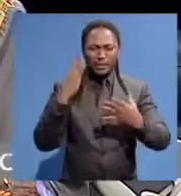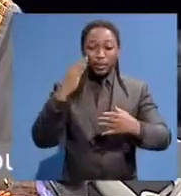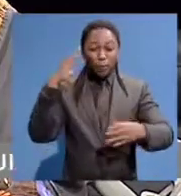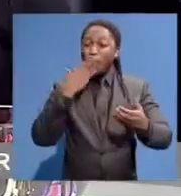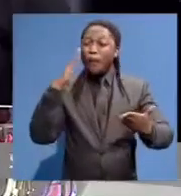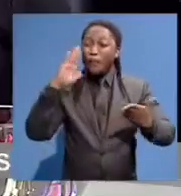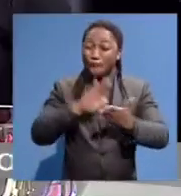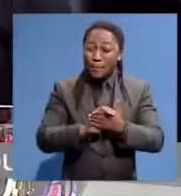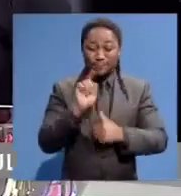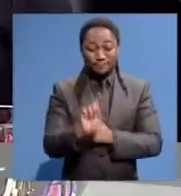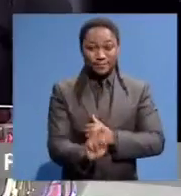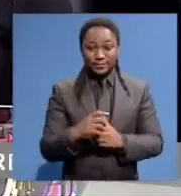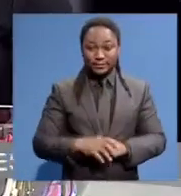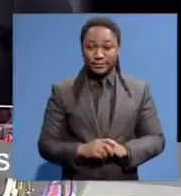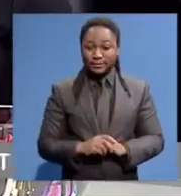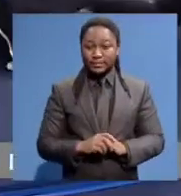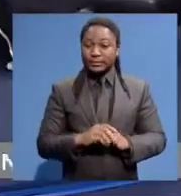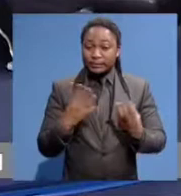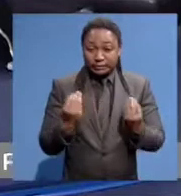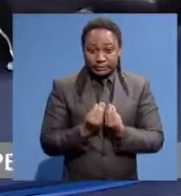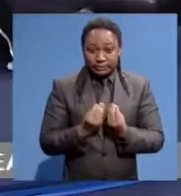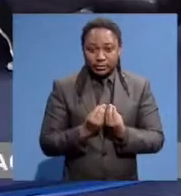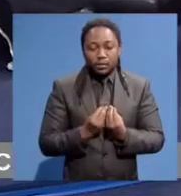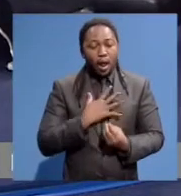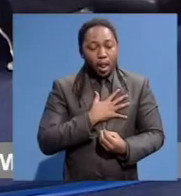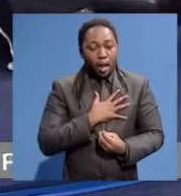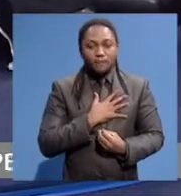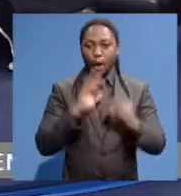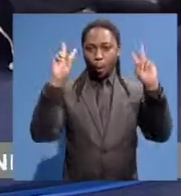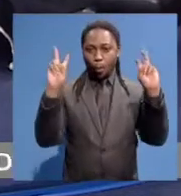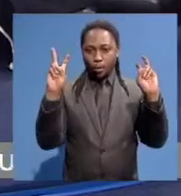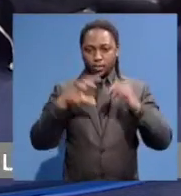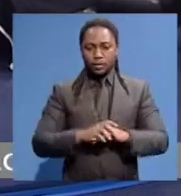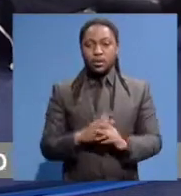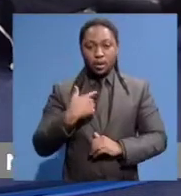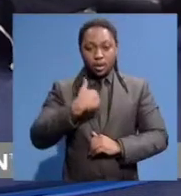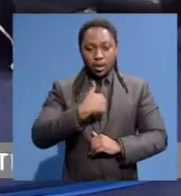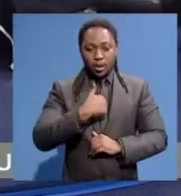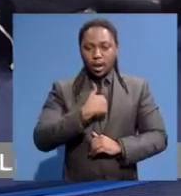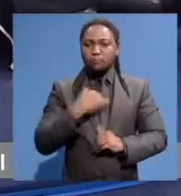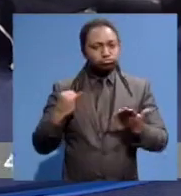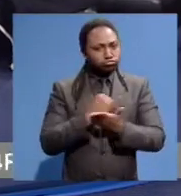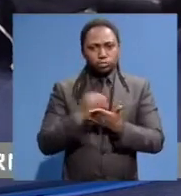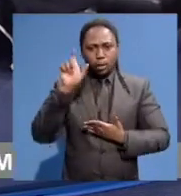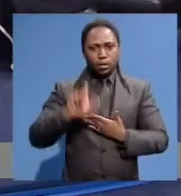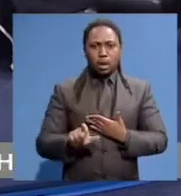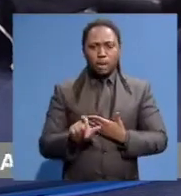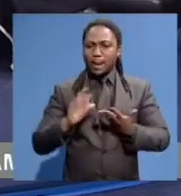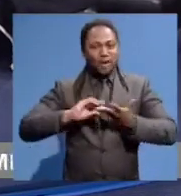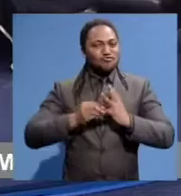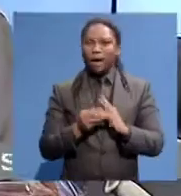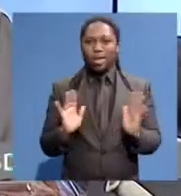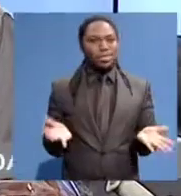And one of his sayings that I really like, one of his quotes, is that I'm not a saint, I'm a sinner that tries.